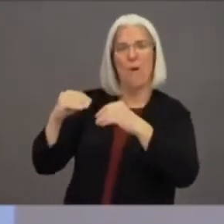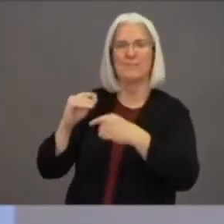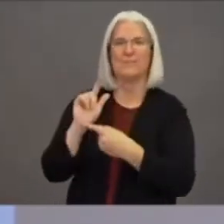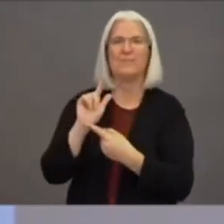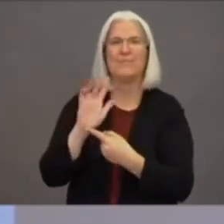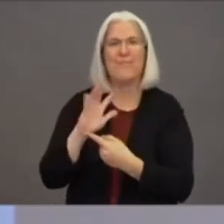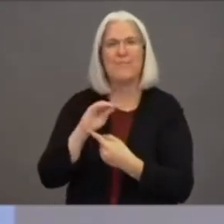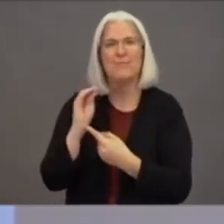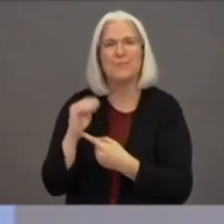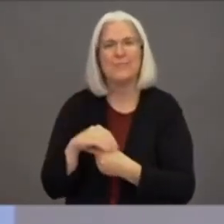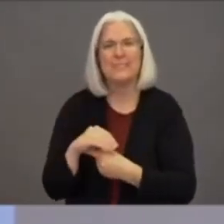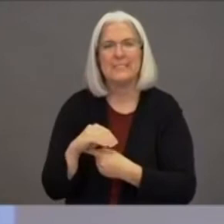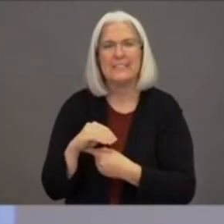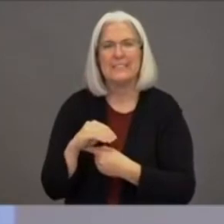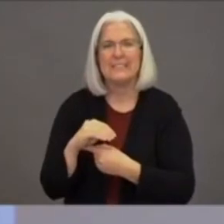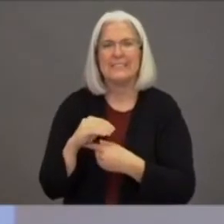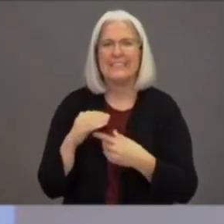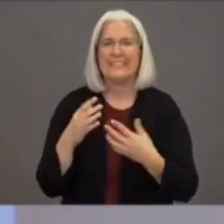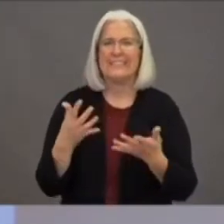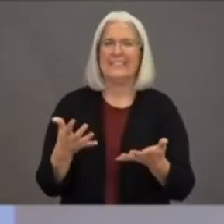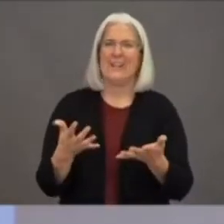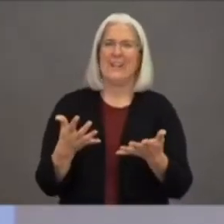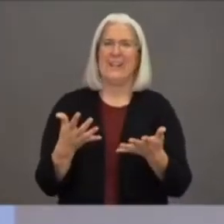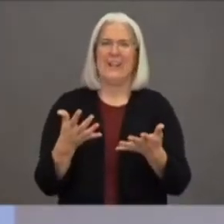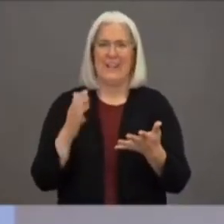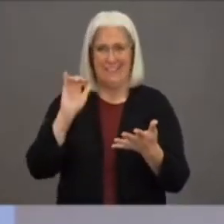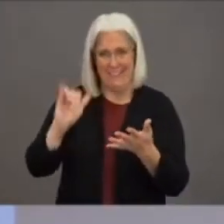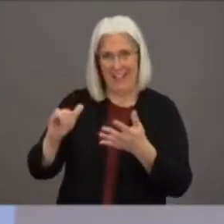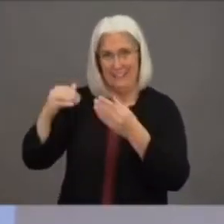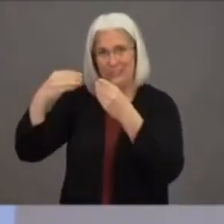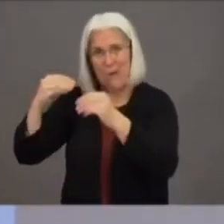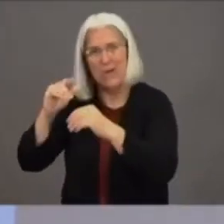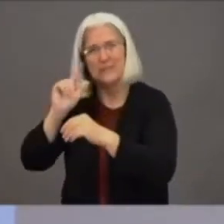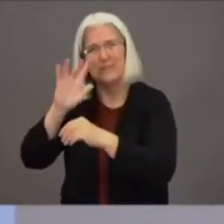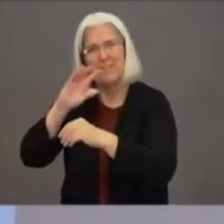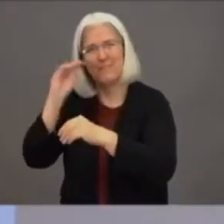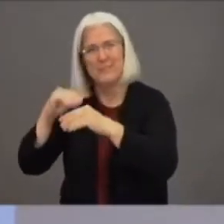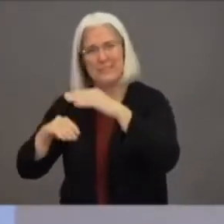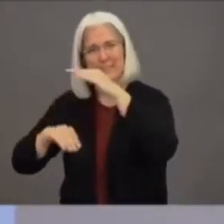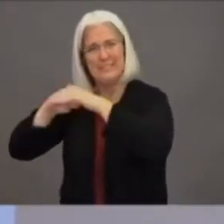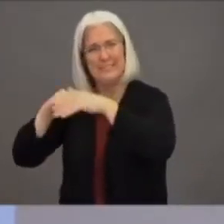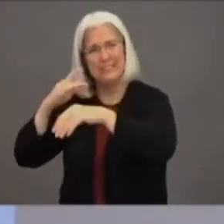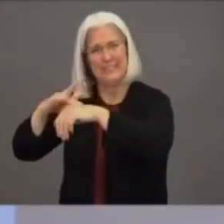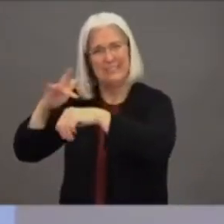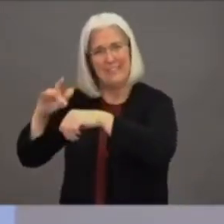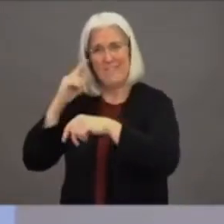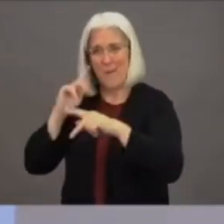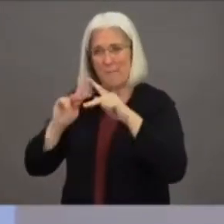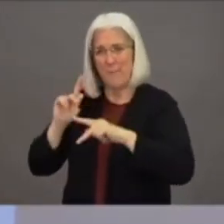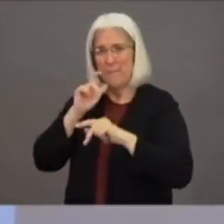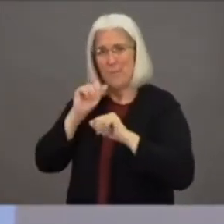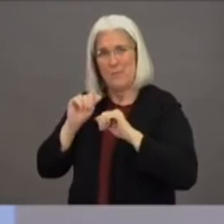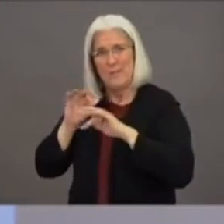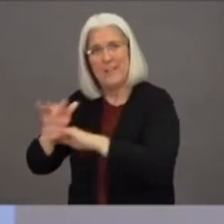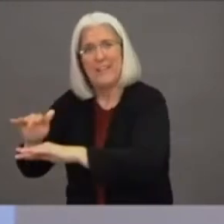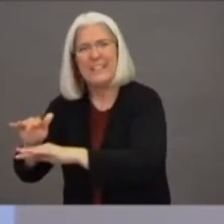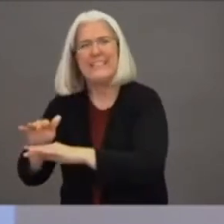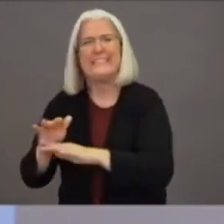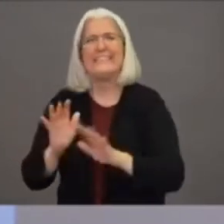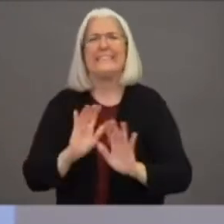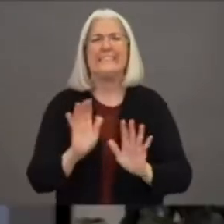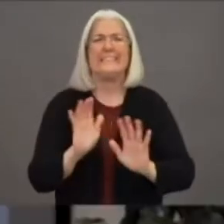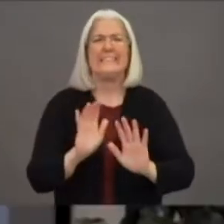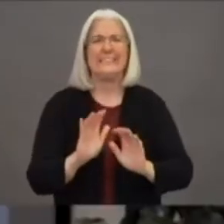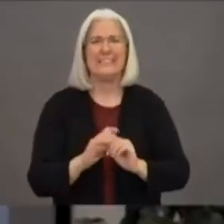Now, the compliance unit or the compliance team will be going out during Black Friday